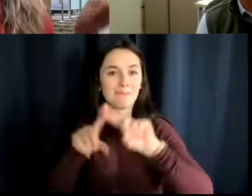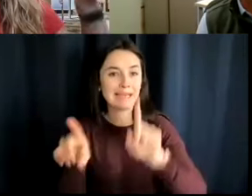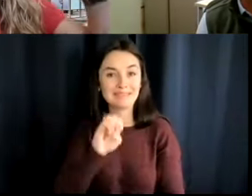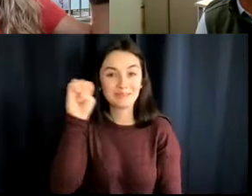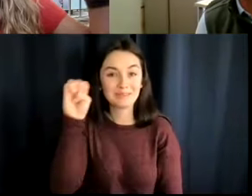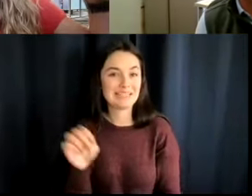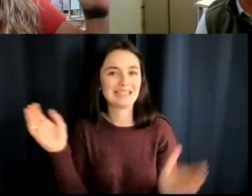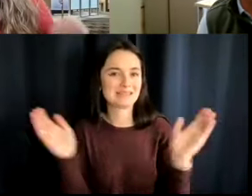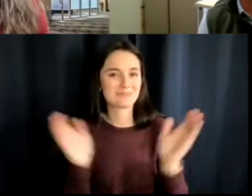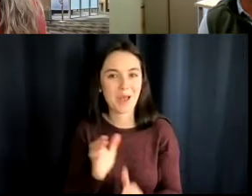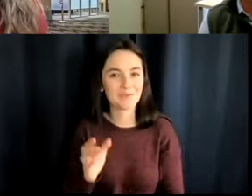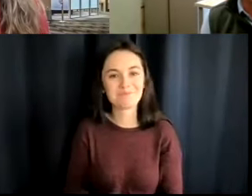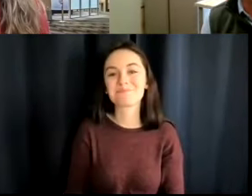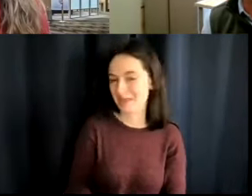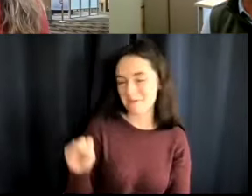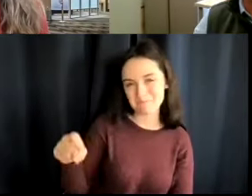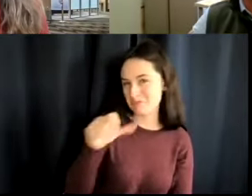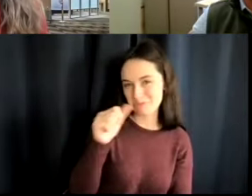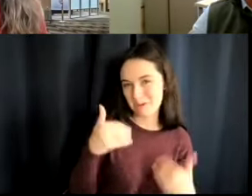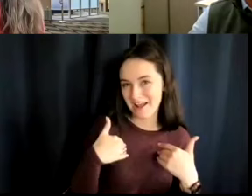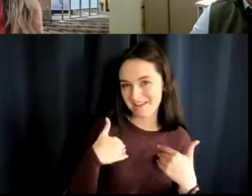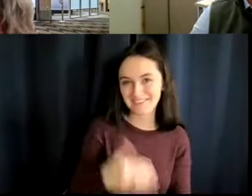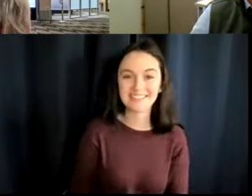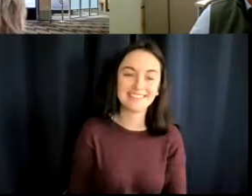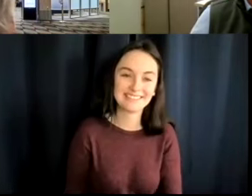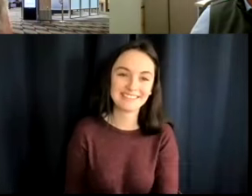big. We don't do that. Yeah. Not yet. don't have buses.